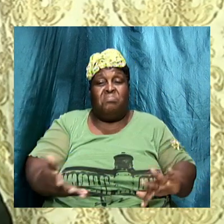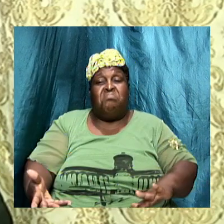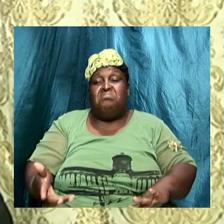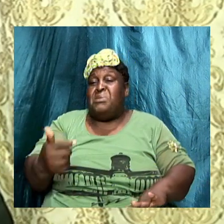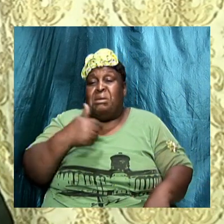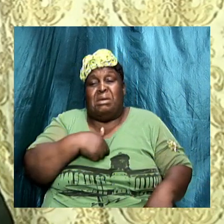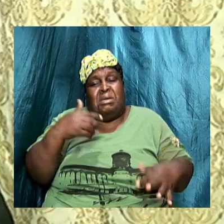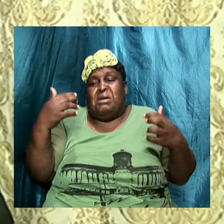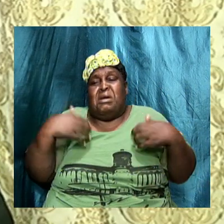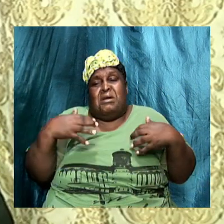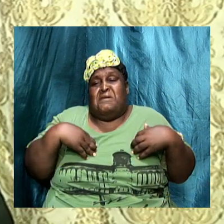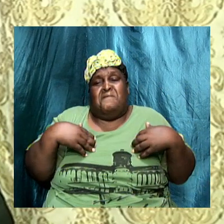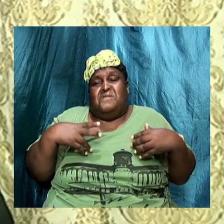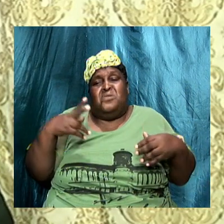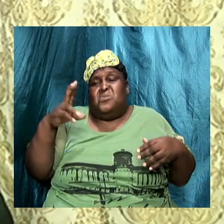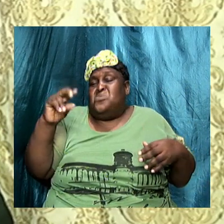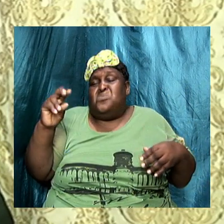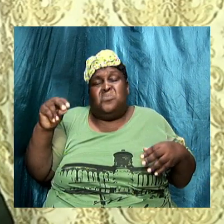doubt